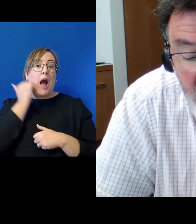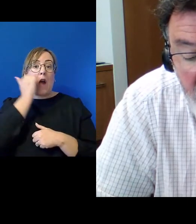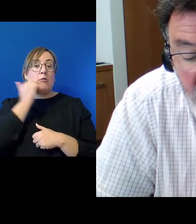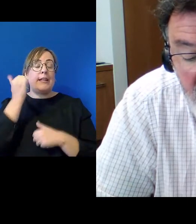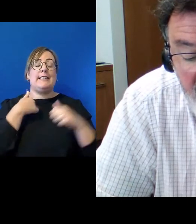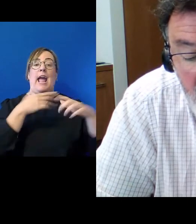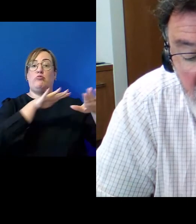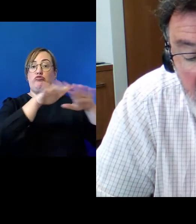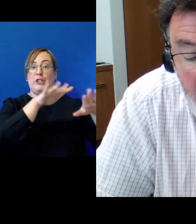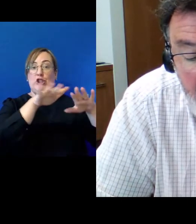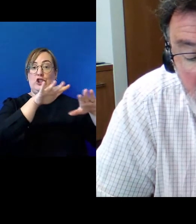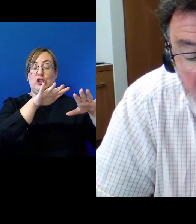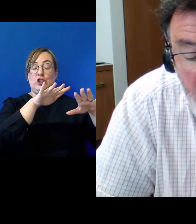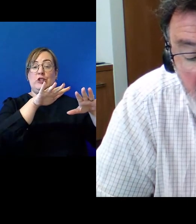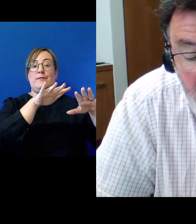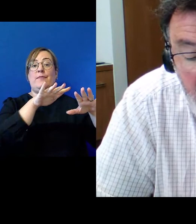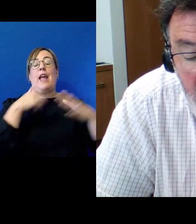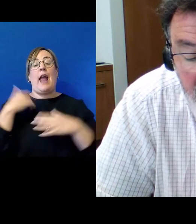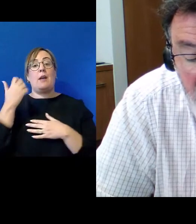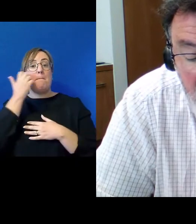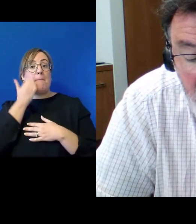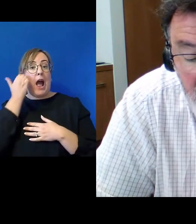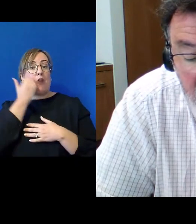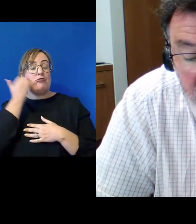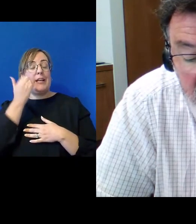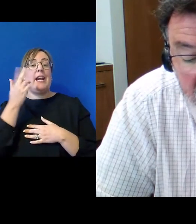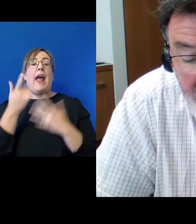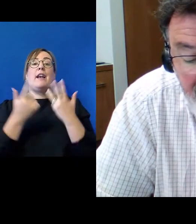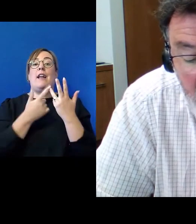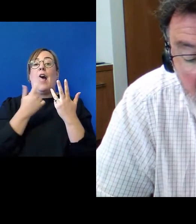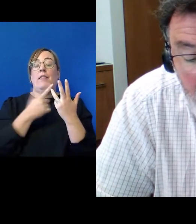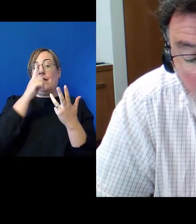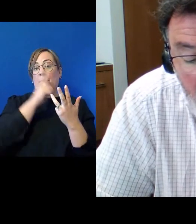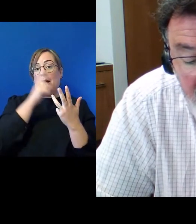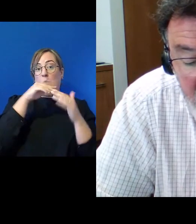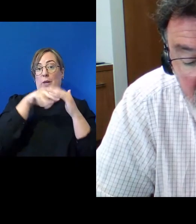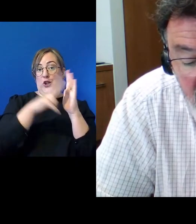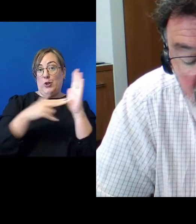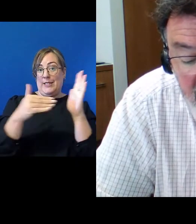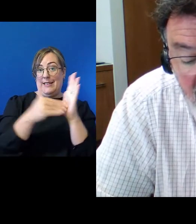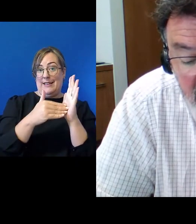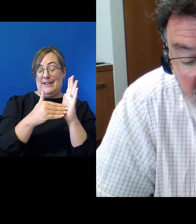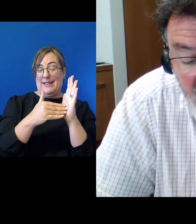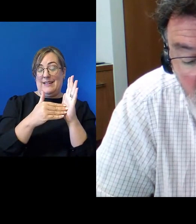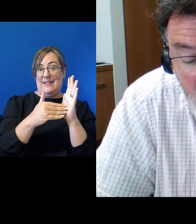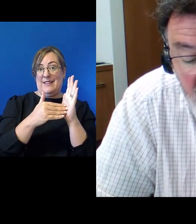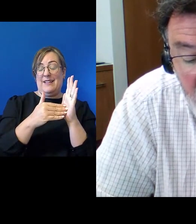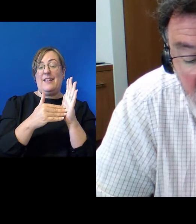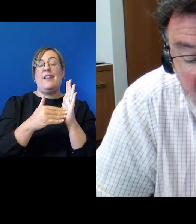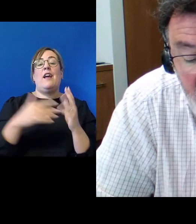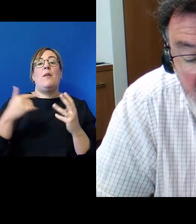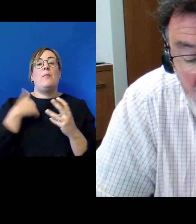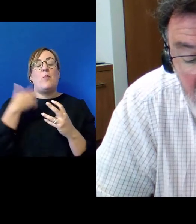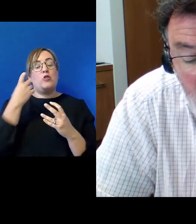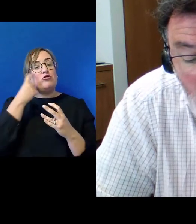Empire in 1840 and between Māori and the post-colonial state today. But while protecting the interests of a less powerful group is an